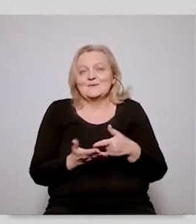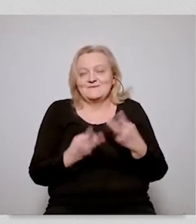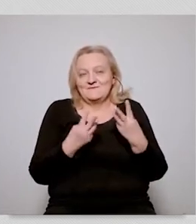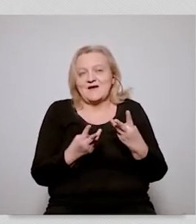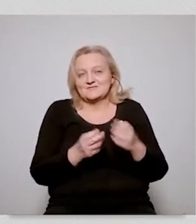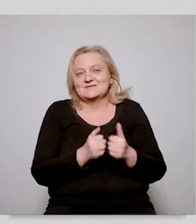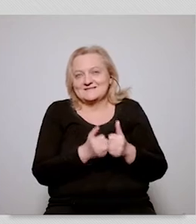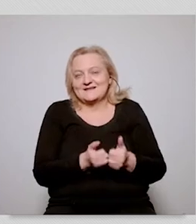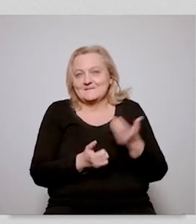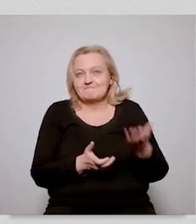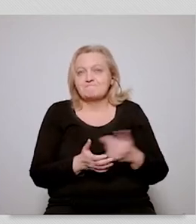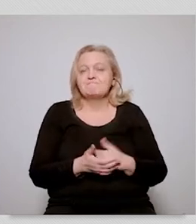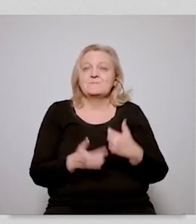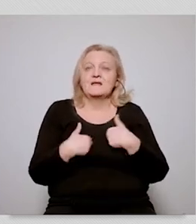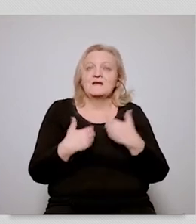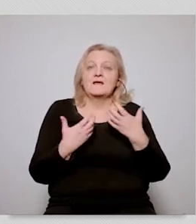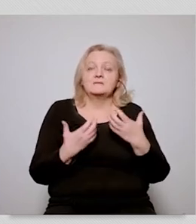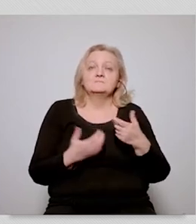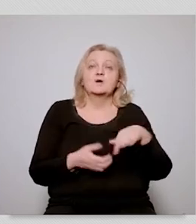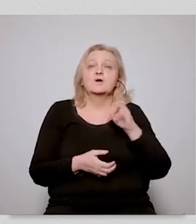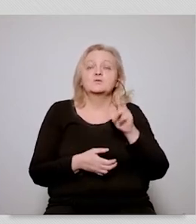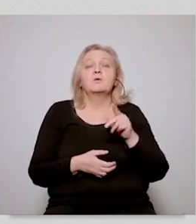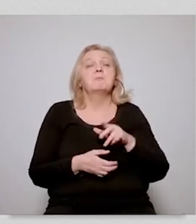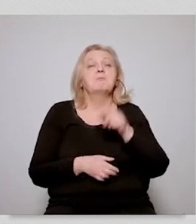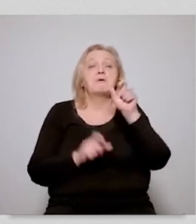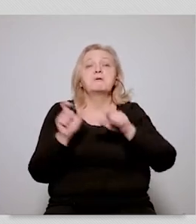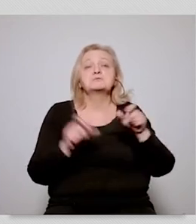so this is a challenge too they are happy to